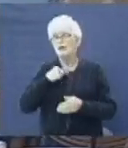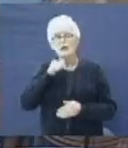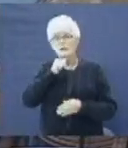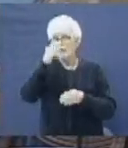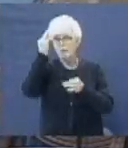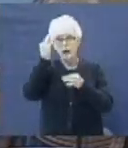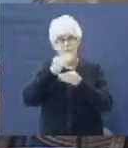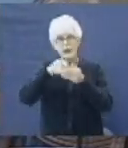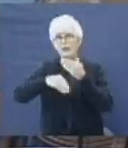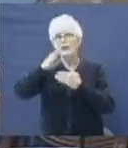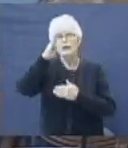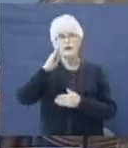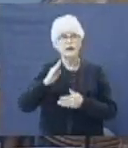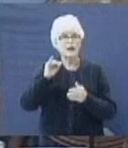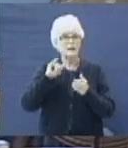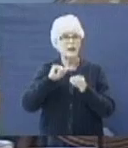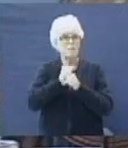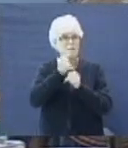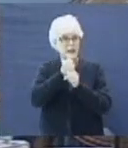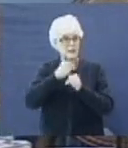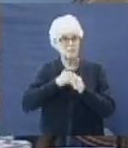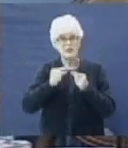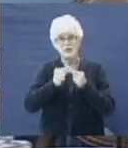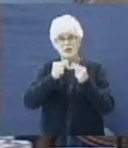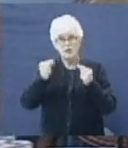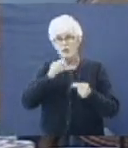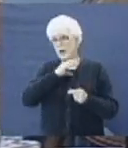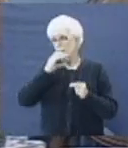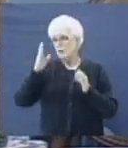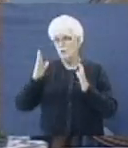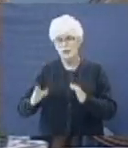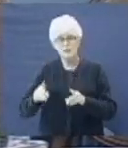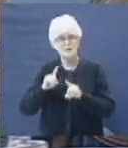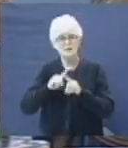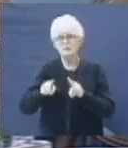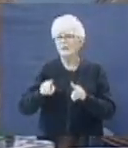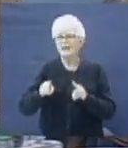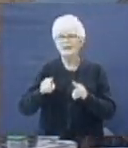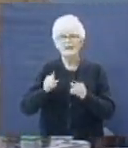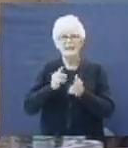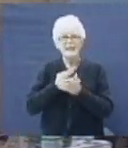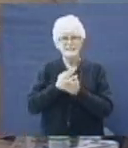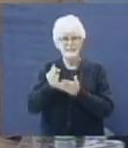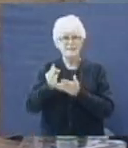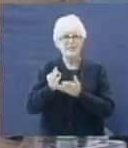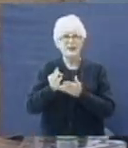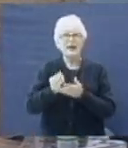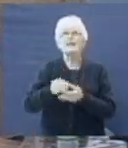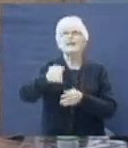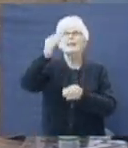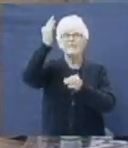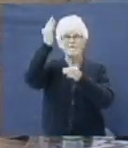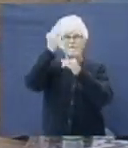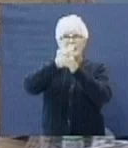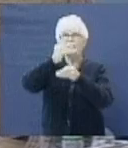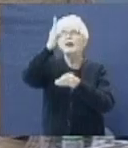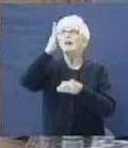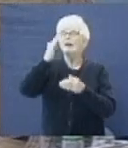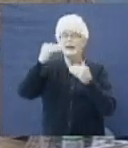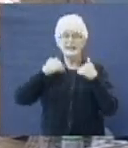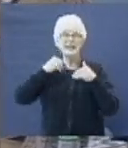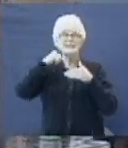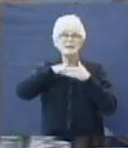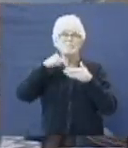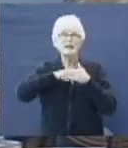faith in God that makes me a great Christian, but it's the faith that God has in me that says